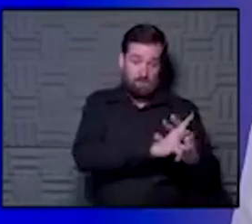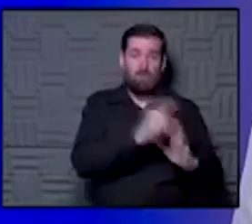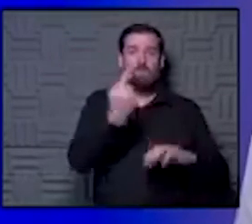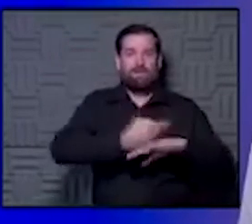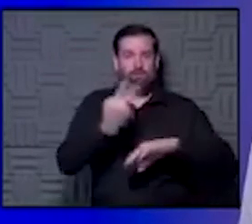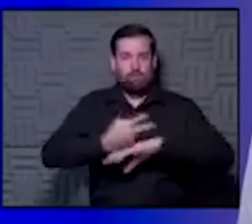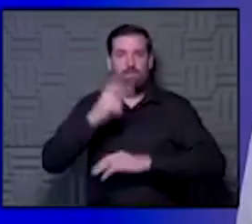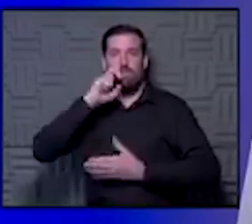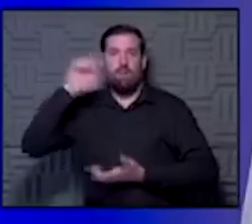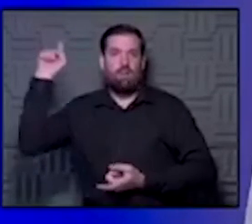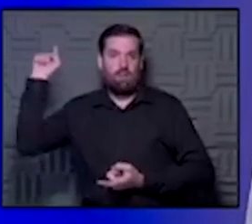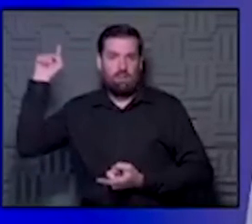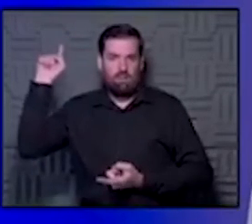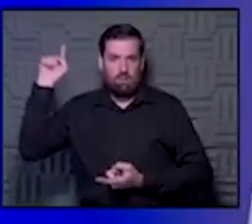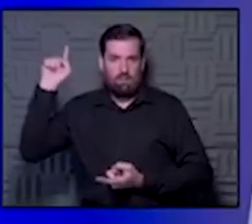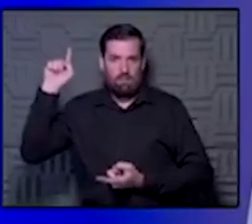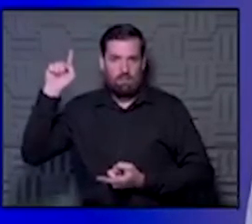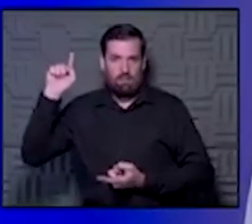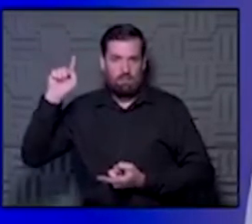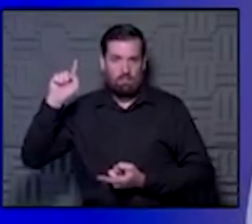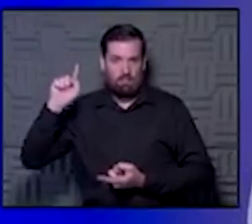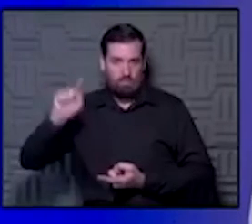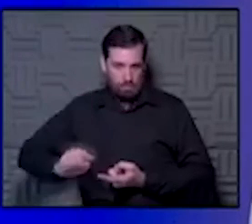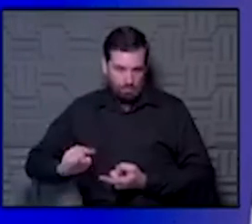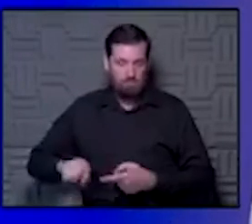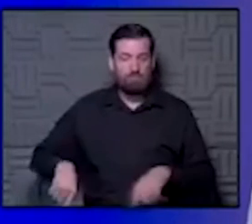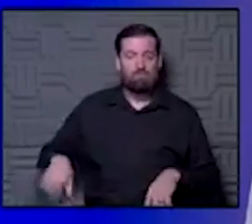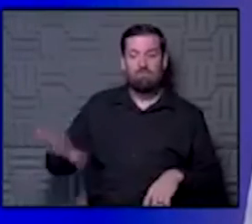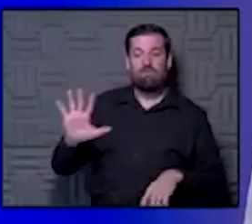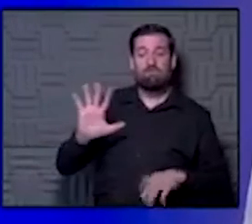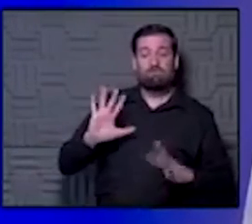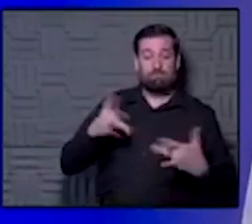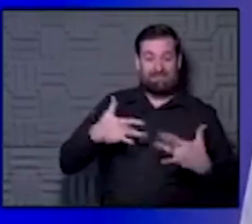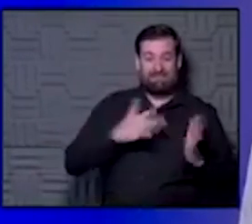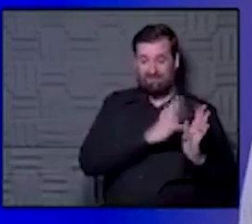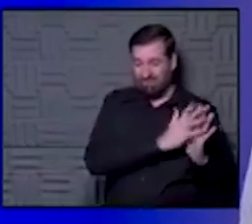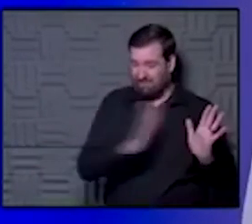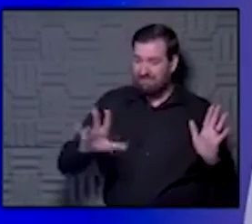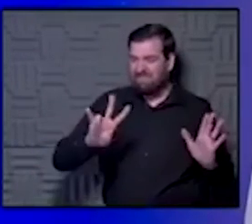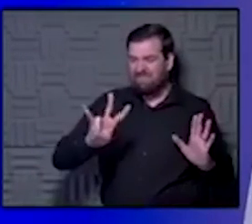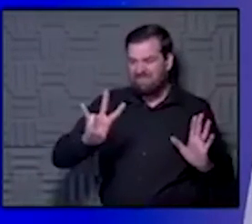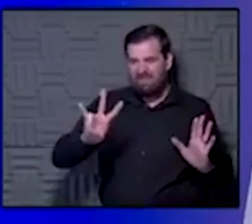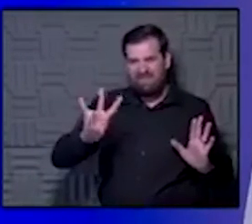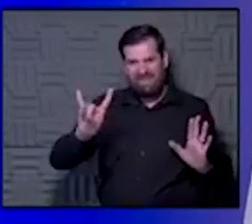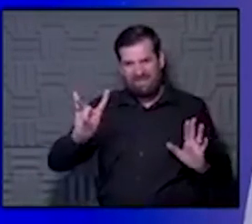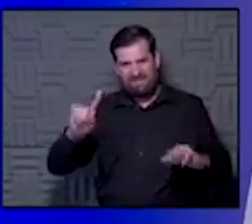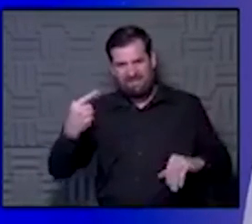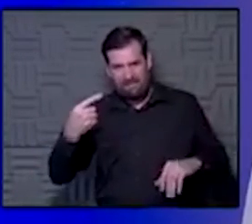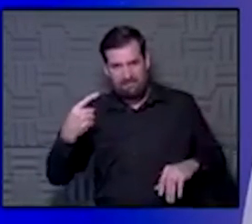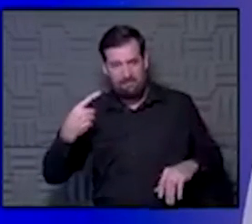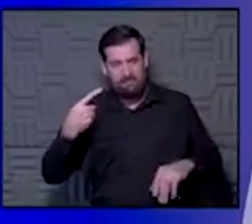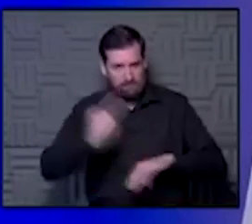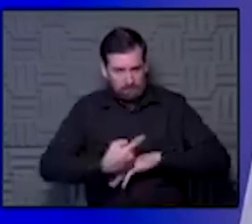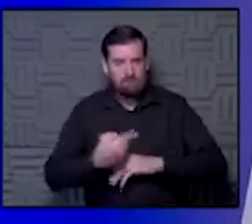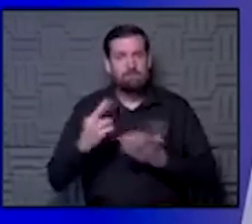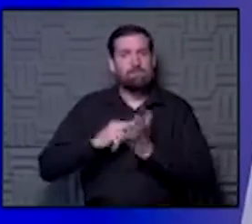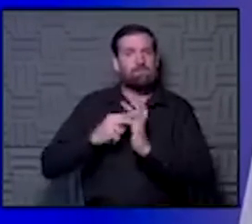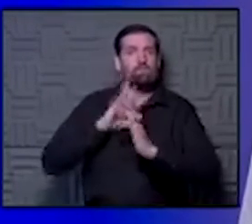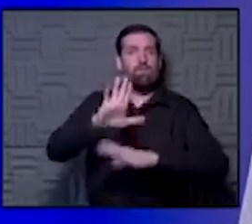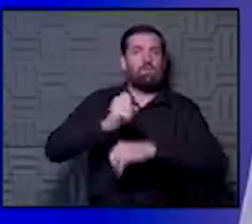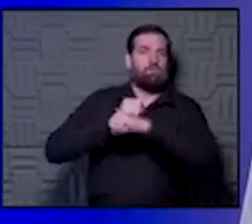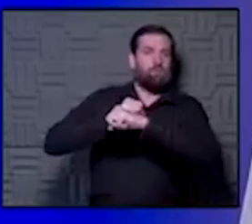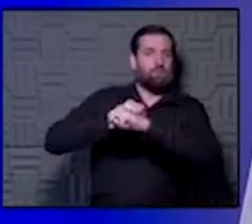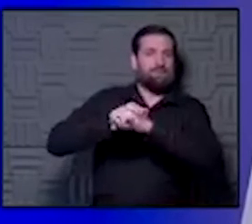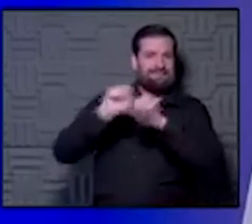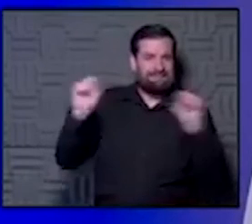and they continue to decrease from there. So by about seven or eight days, your immune system should have kicked in to really dampen down